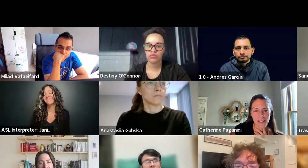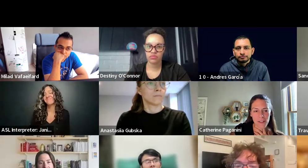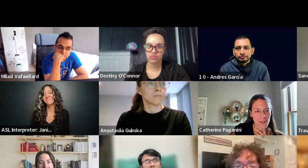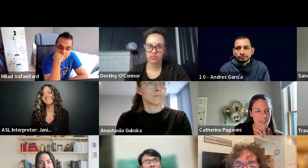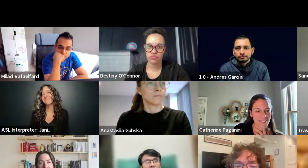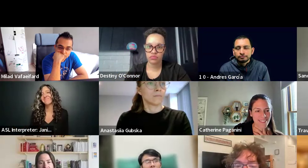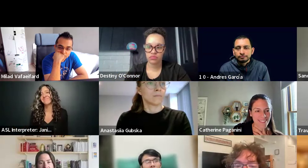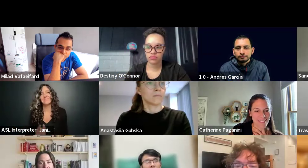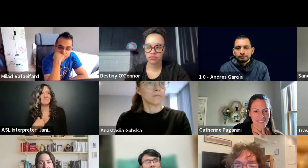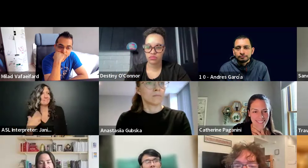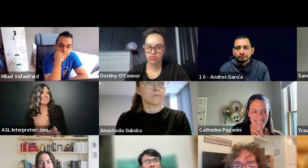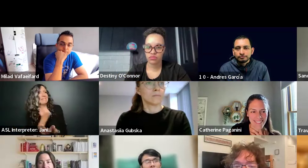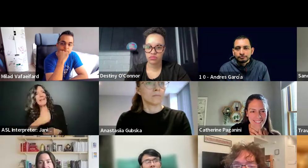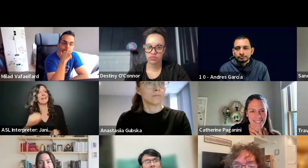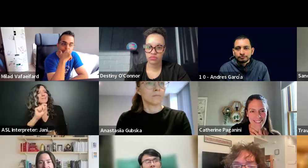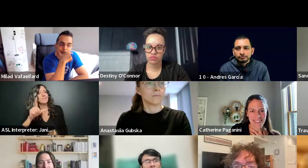tool we can use?